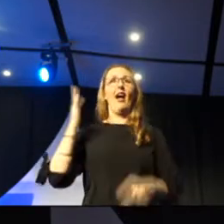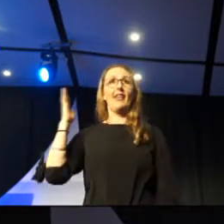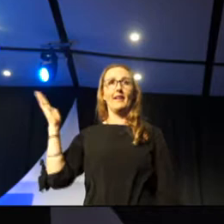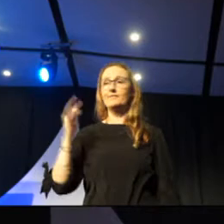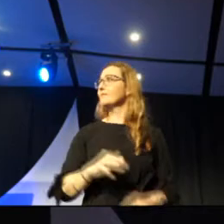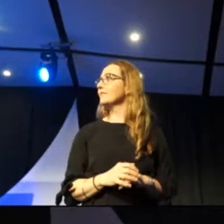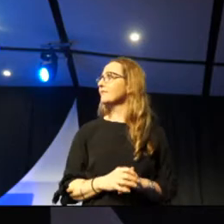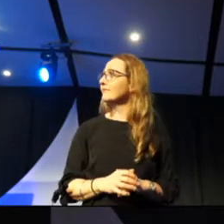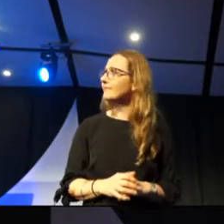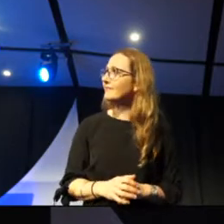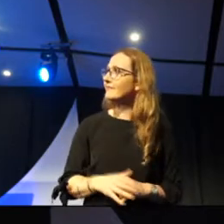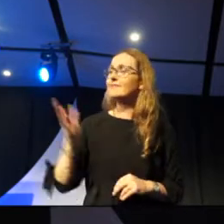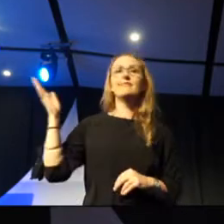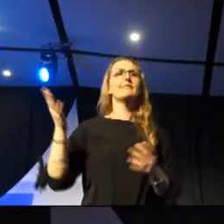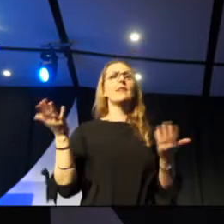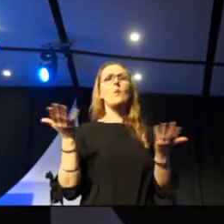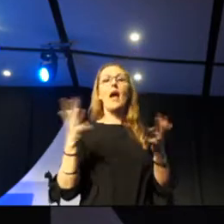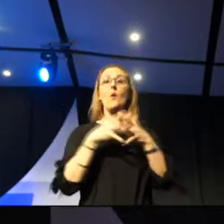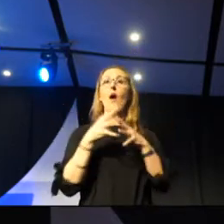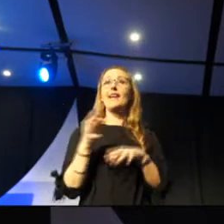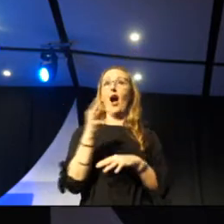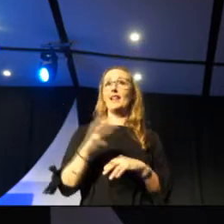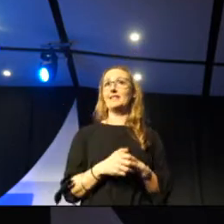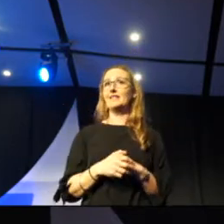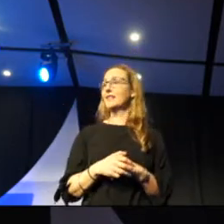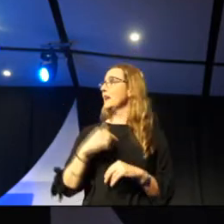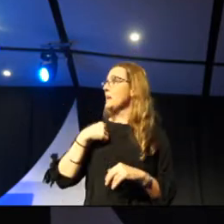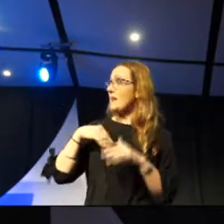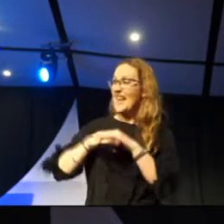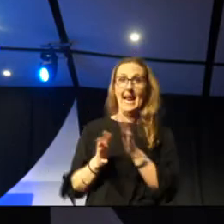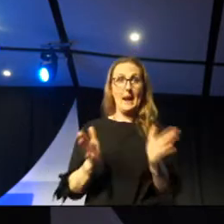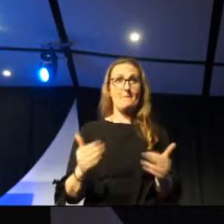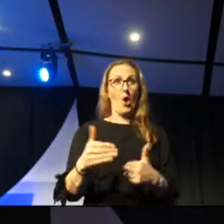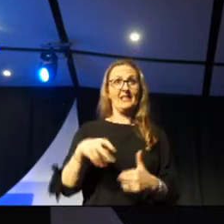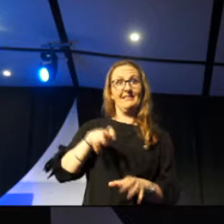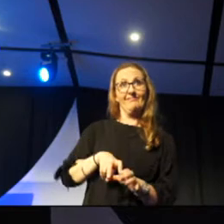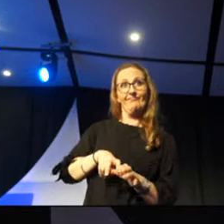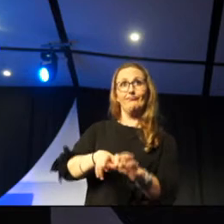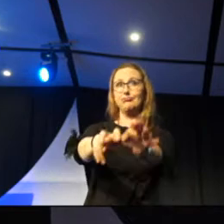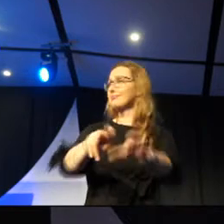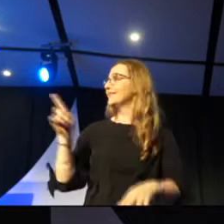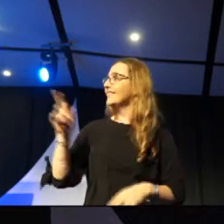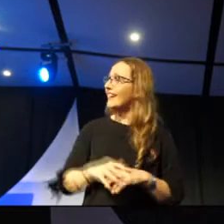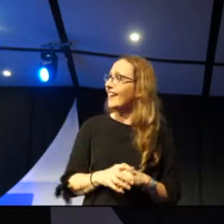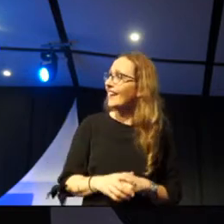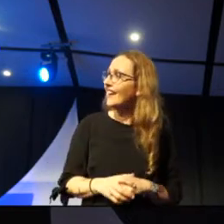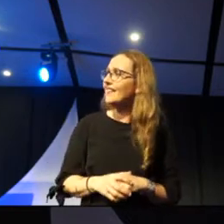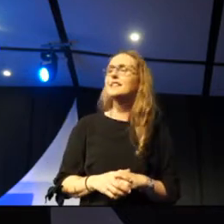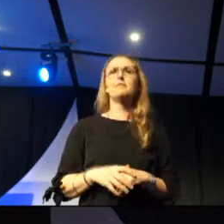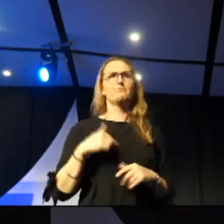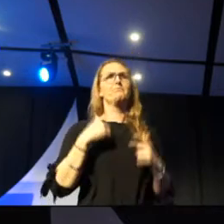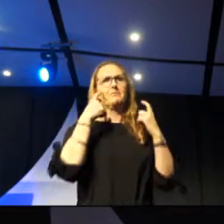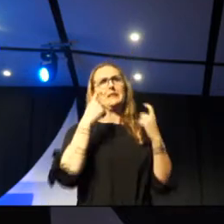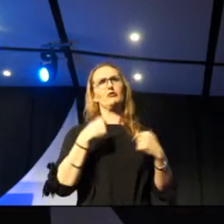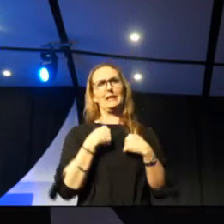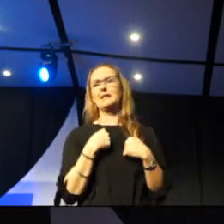Silver Bay at the bottom end of Waiheke. I'm the one in the box. I'm taking my work very seriously here and